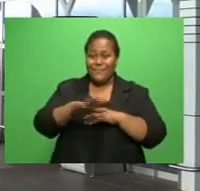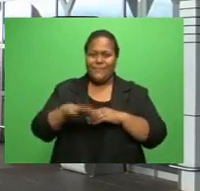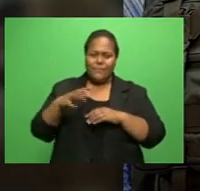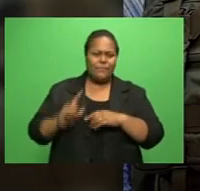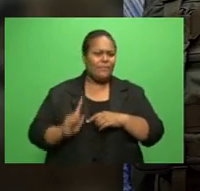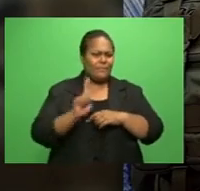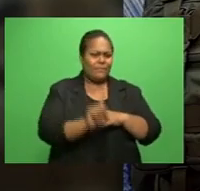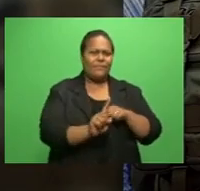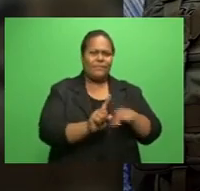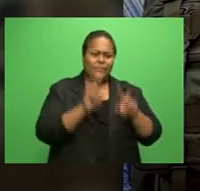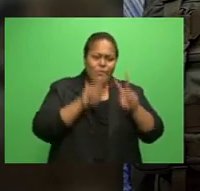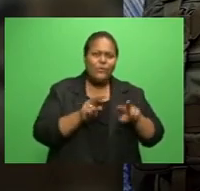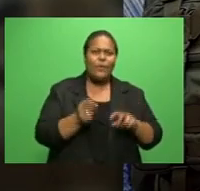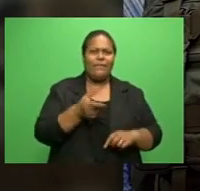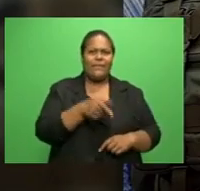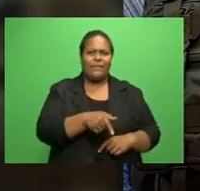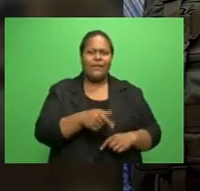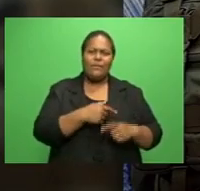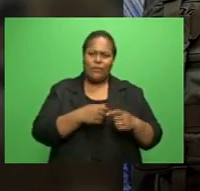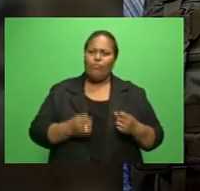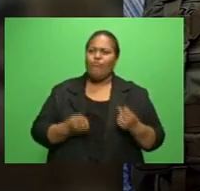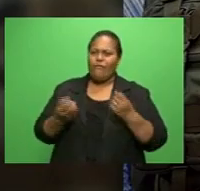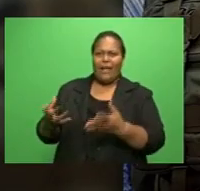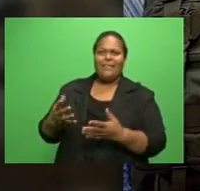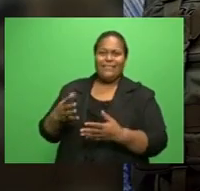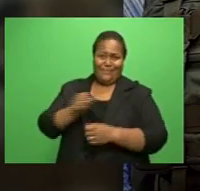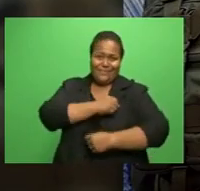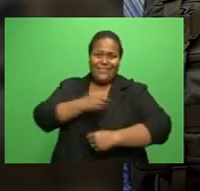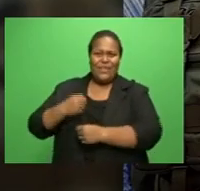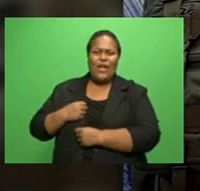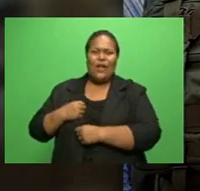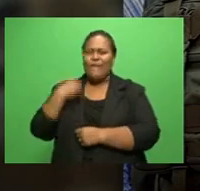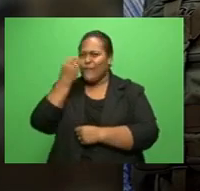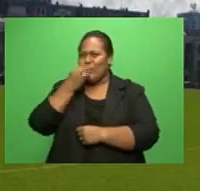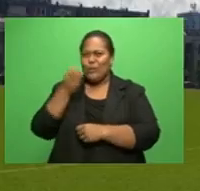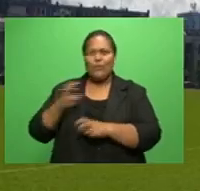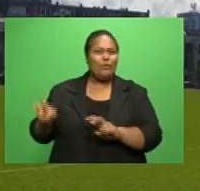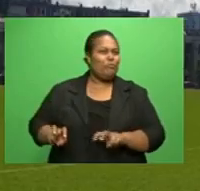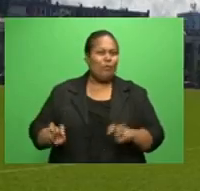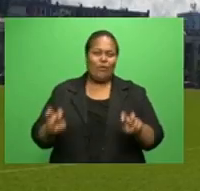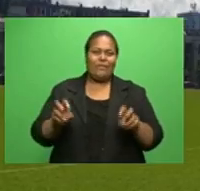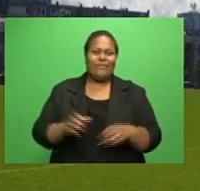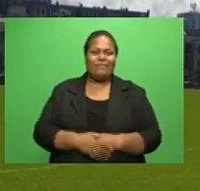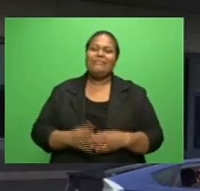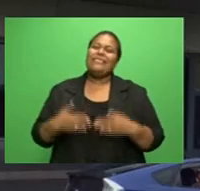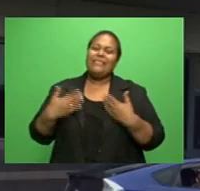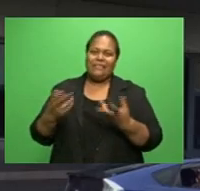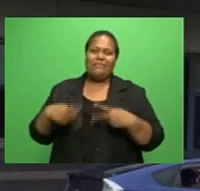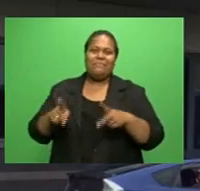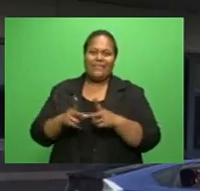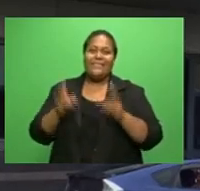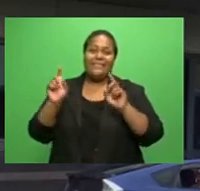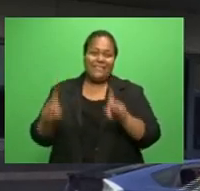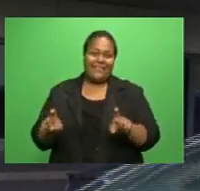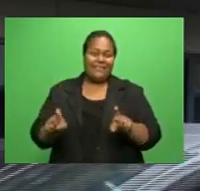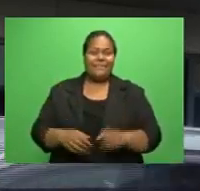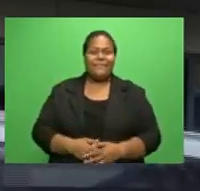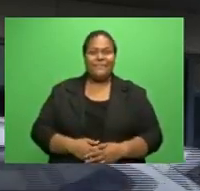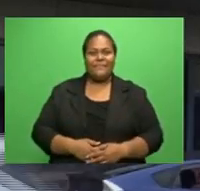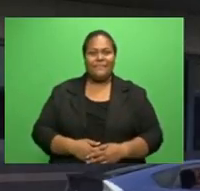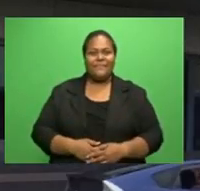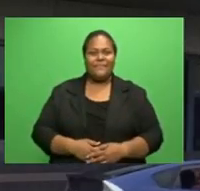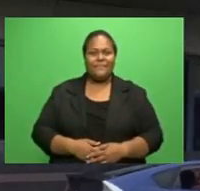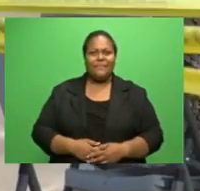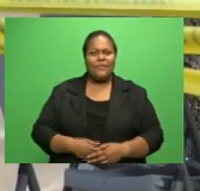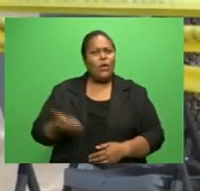that way where they provide us food and transportation also. And a place for them to stay. Opoto had earlier highlighted